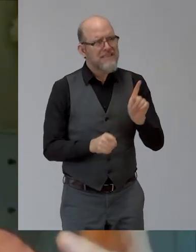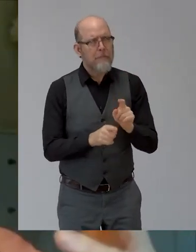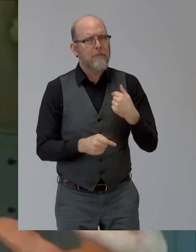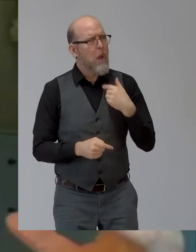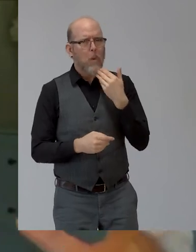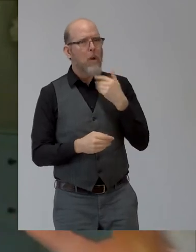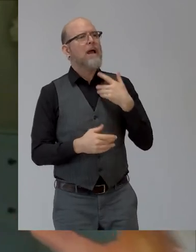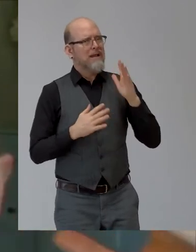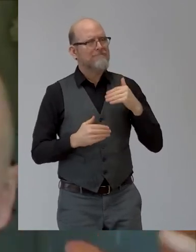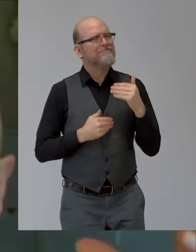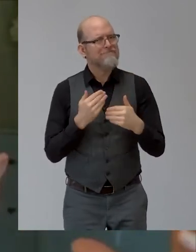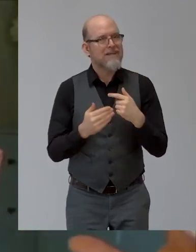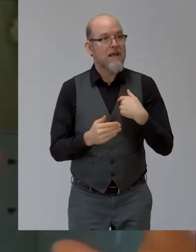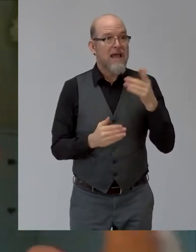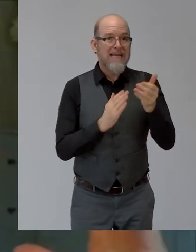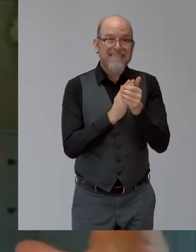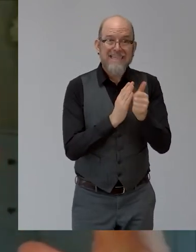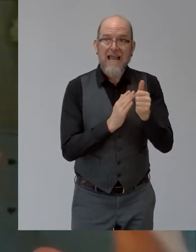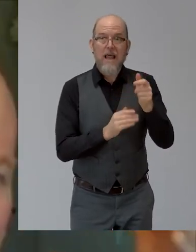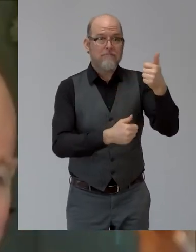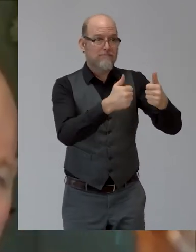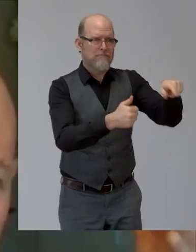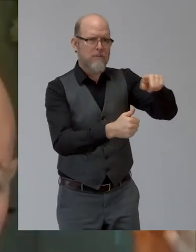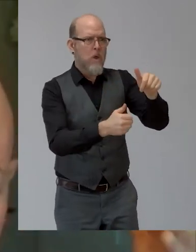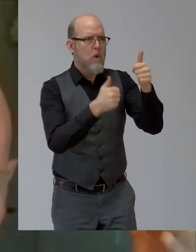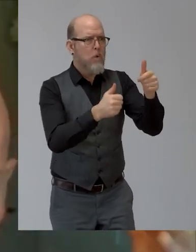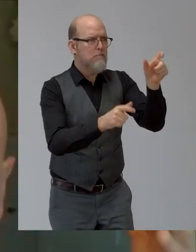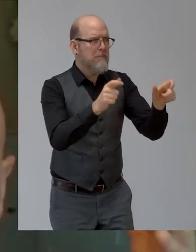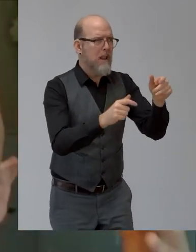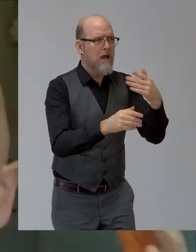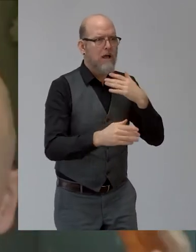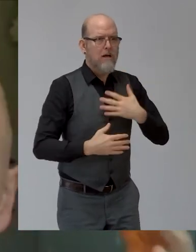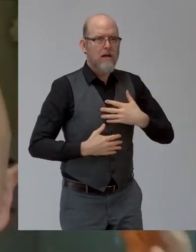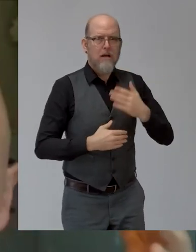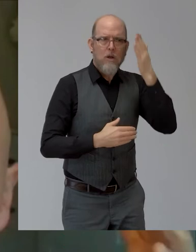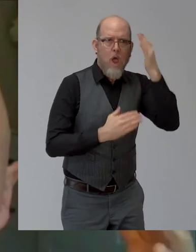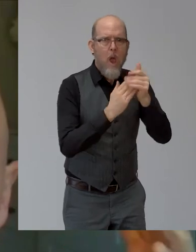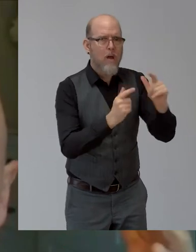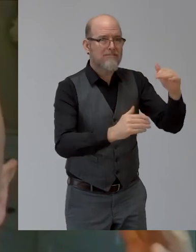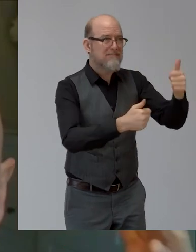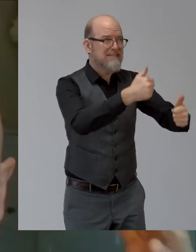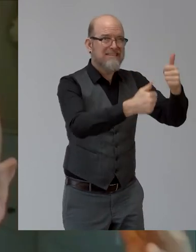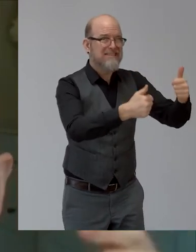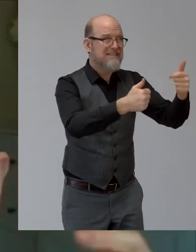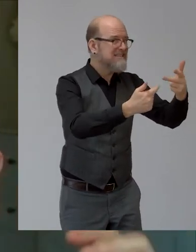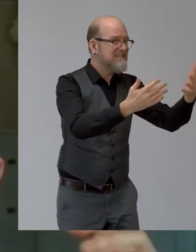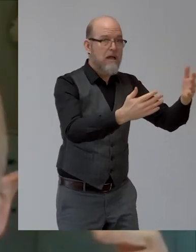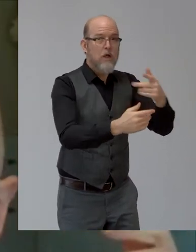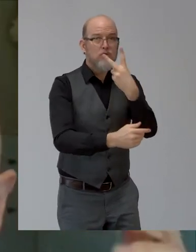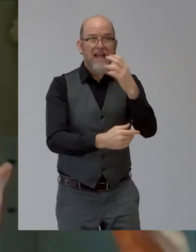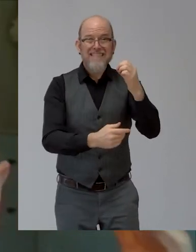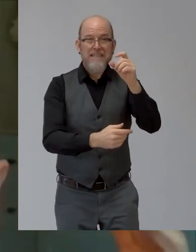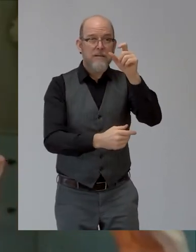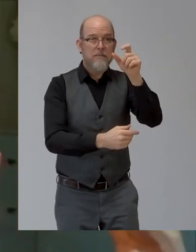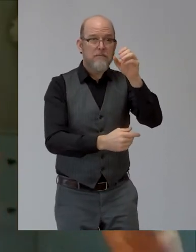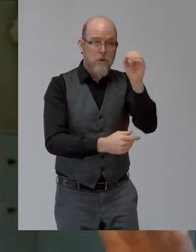war for talent on, on the other, you've got this fantastic pool of people, 20% of the population, you know, 14